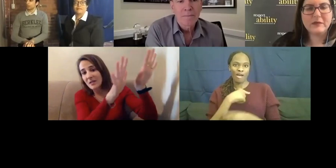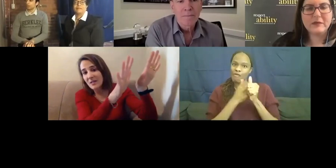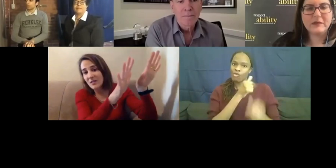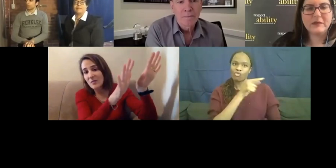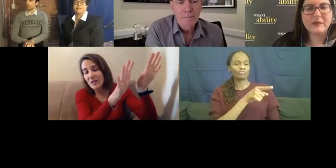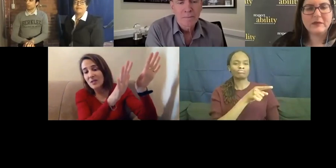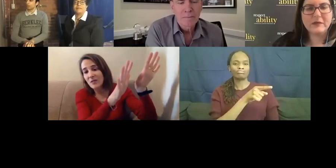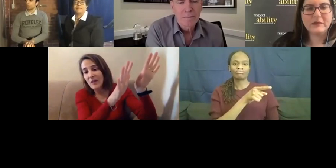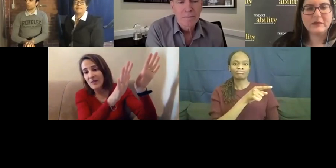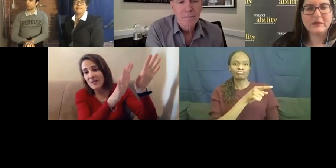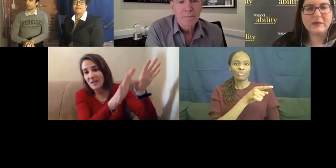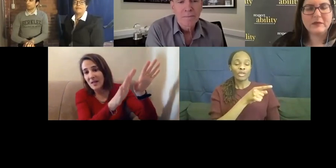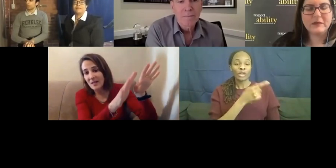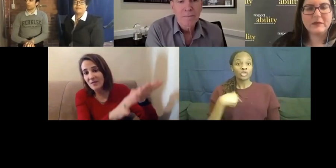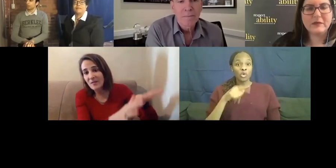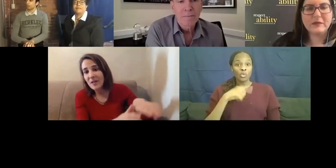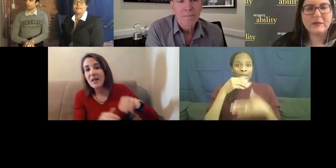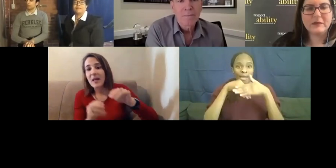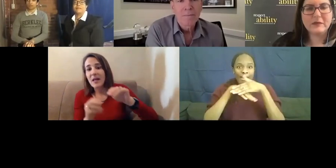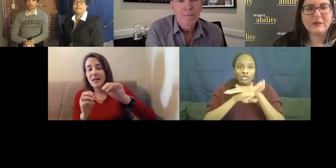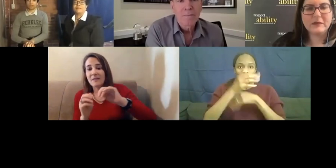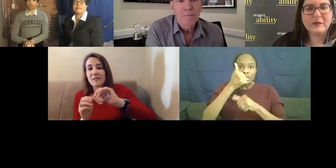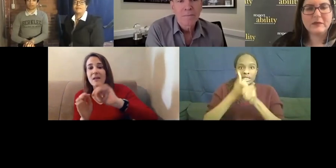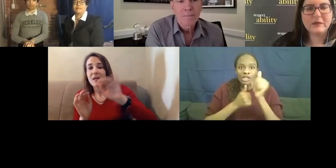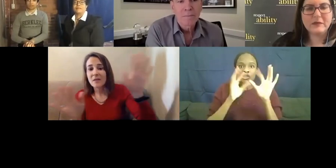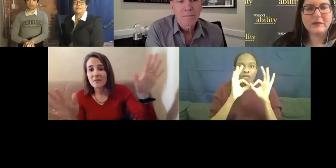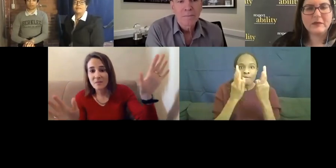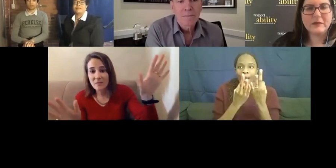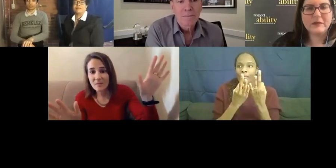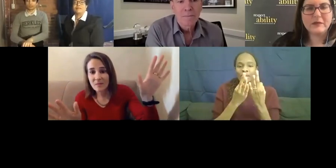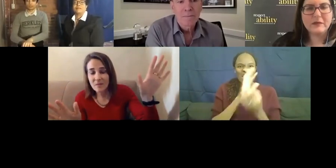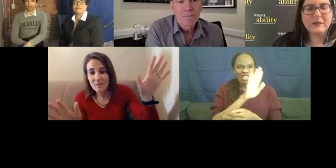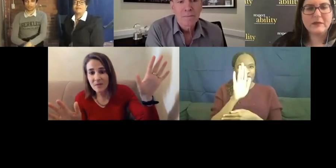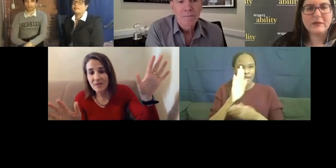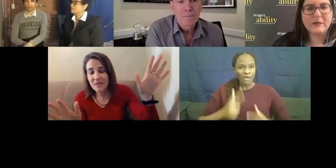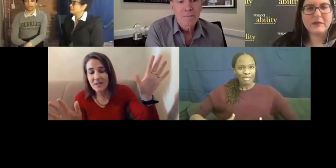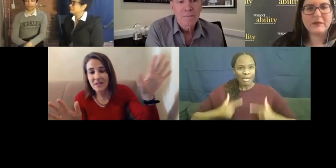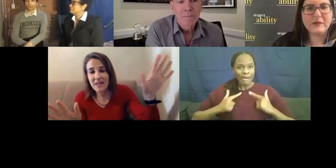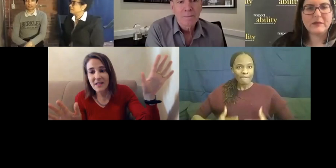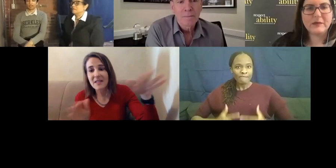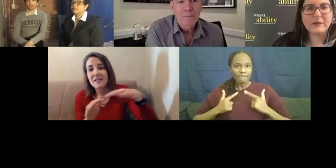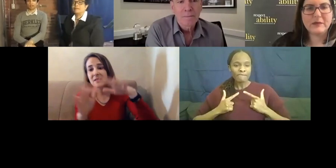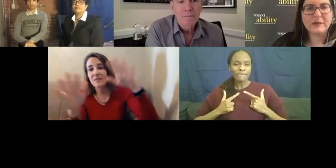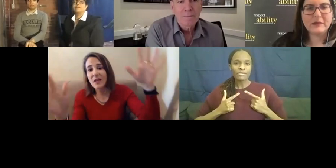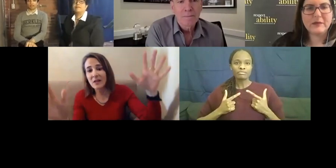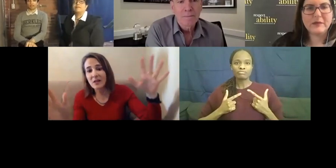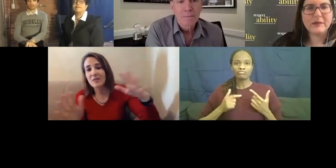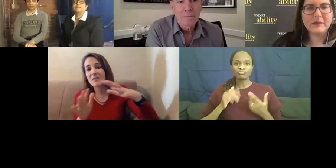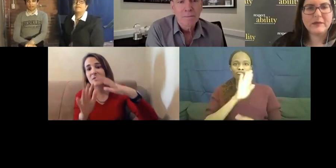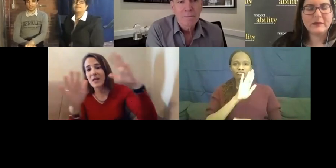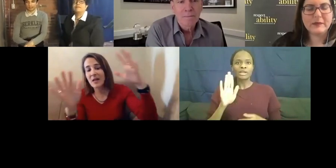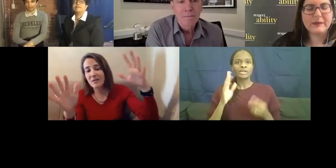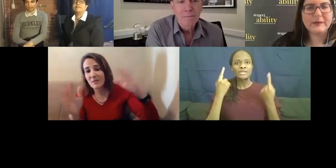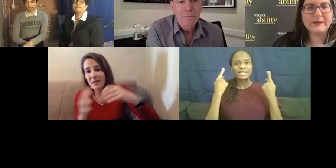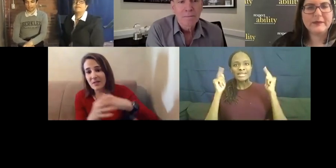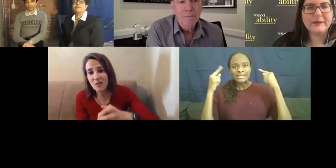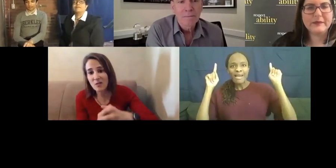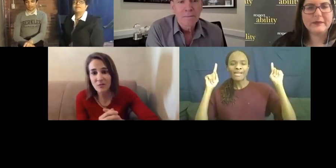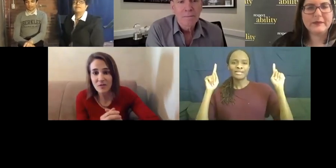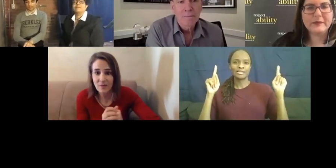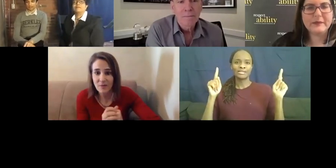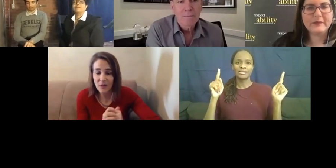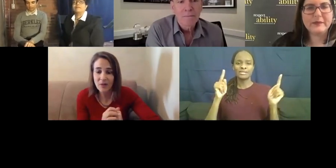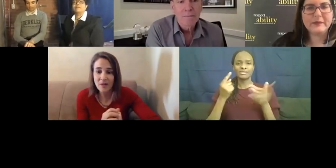into each family's life and the successes and failures around raising